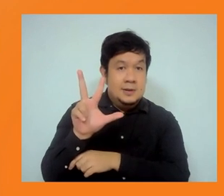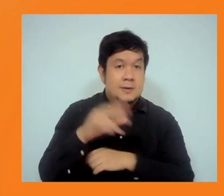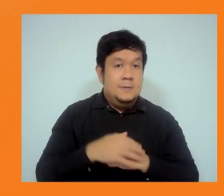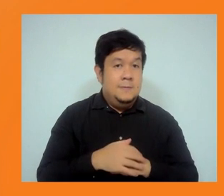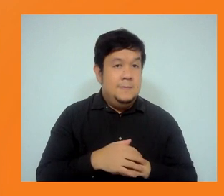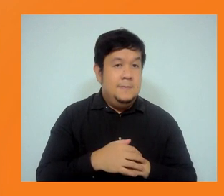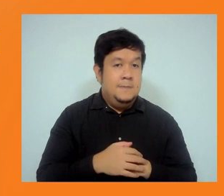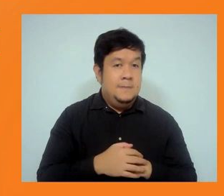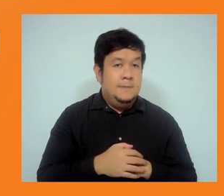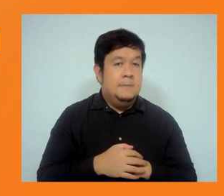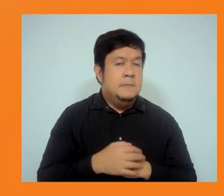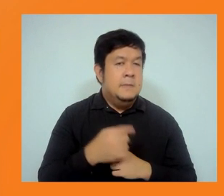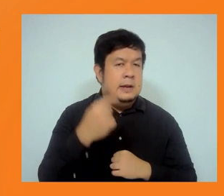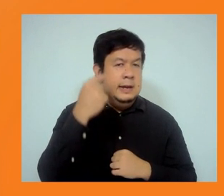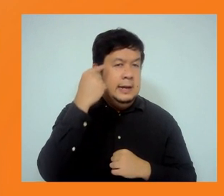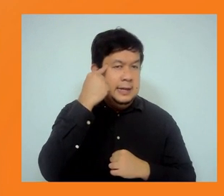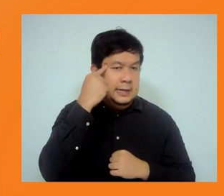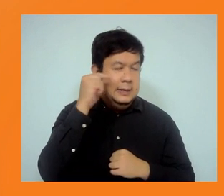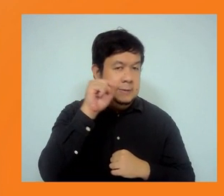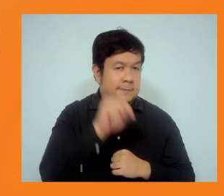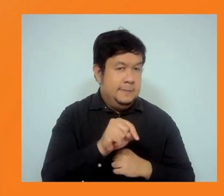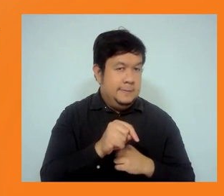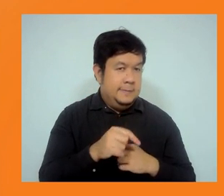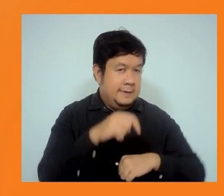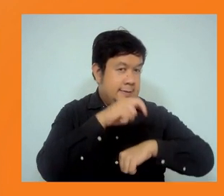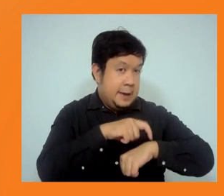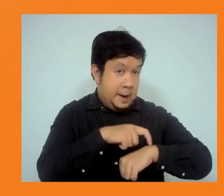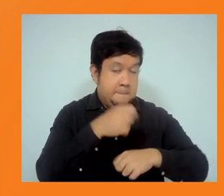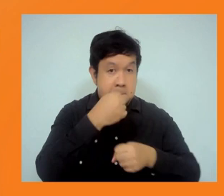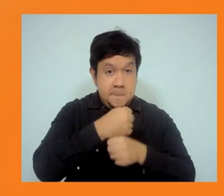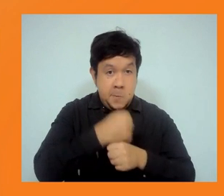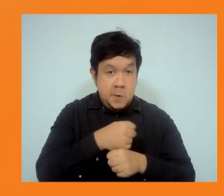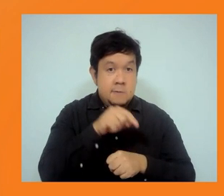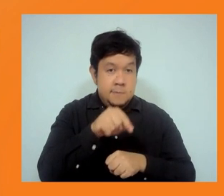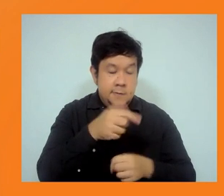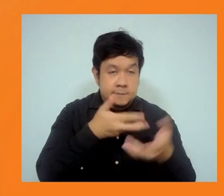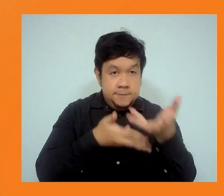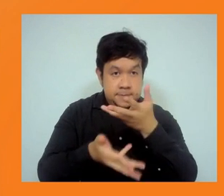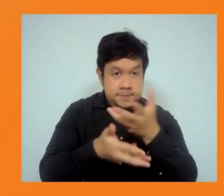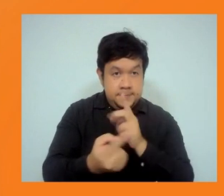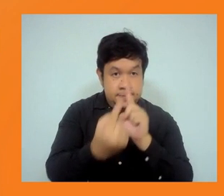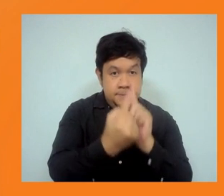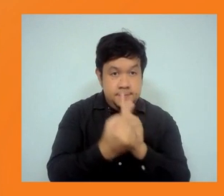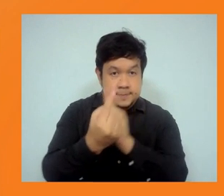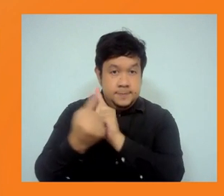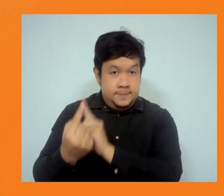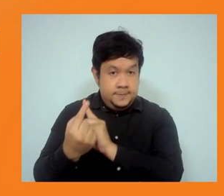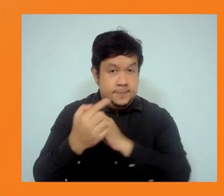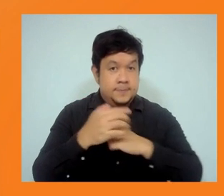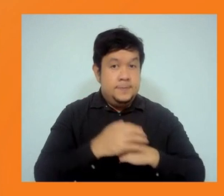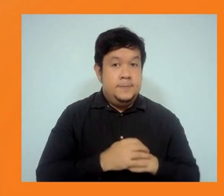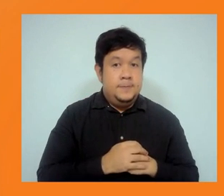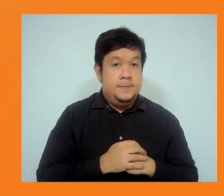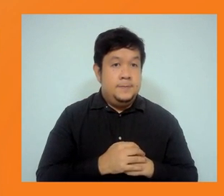really primarily to allow us to have more time for consultations. So, you know, bringing this all together, I